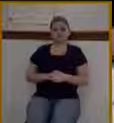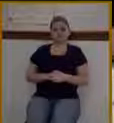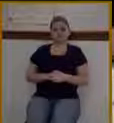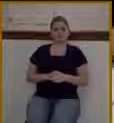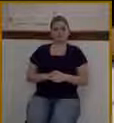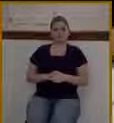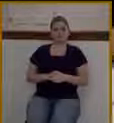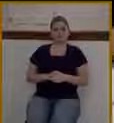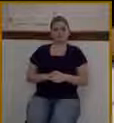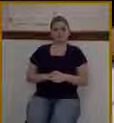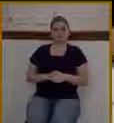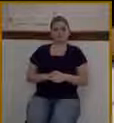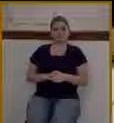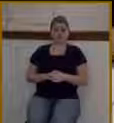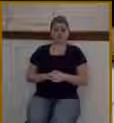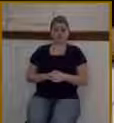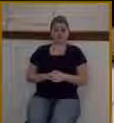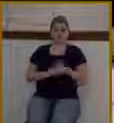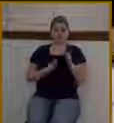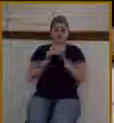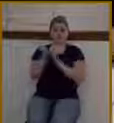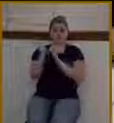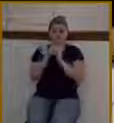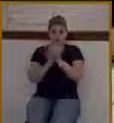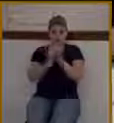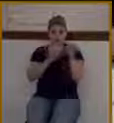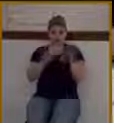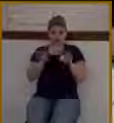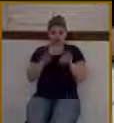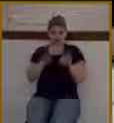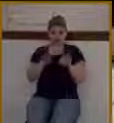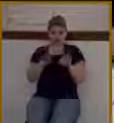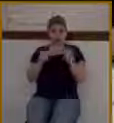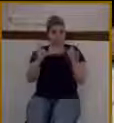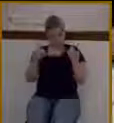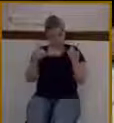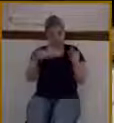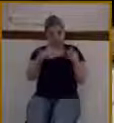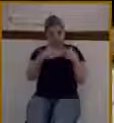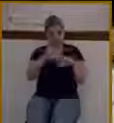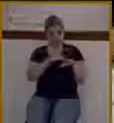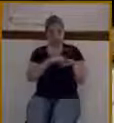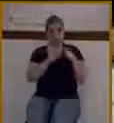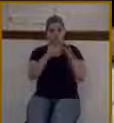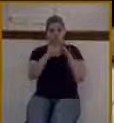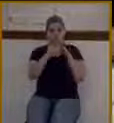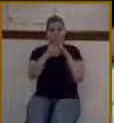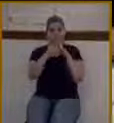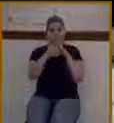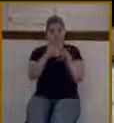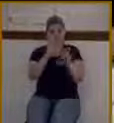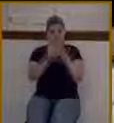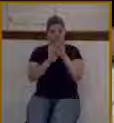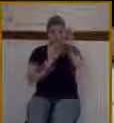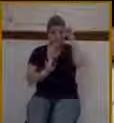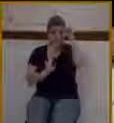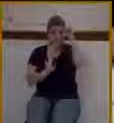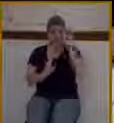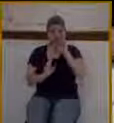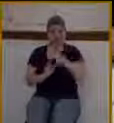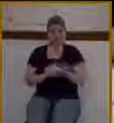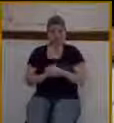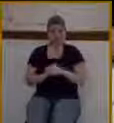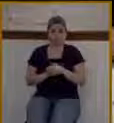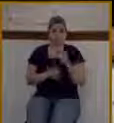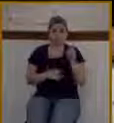So Jesus gives them this instruction. Go to this village. You'll find this colt that's tied there. No man ever sat